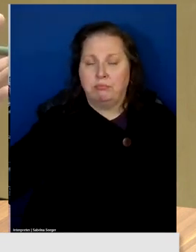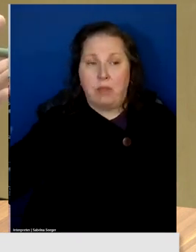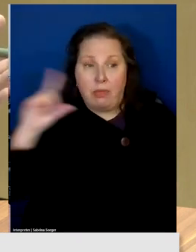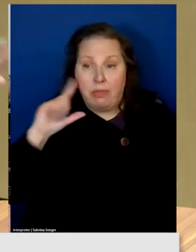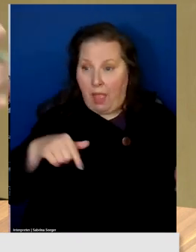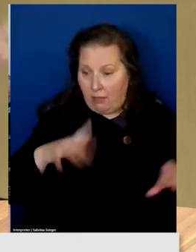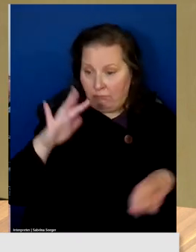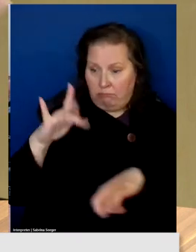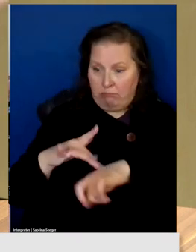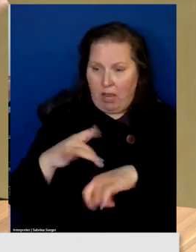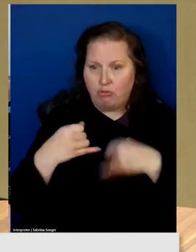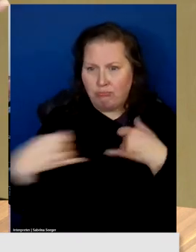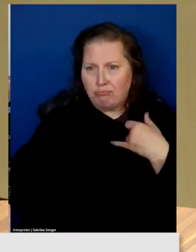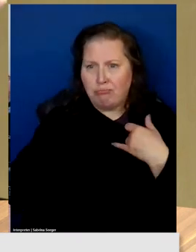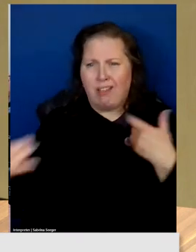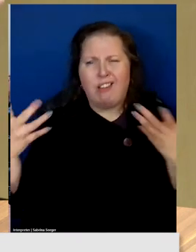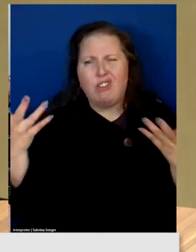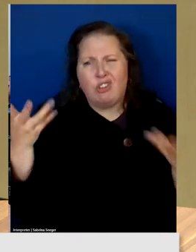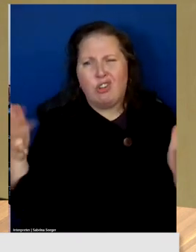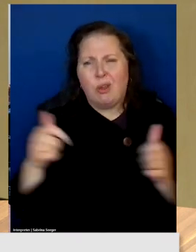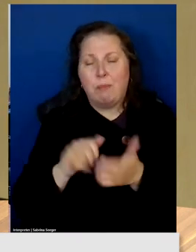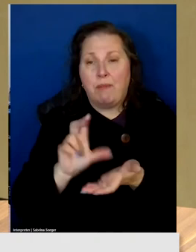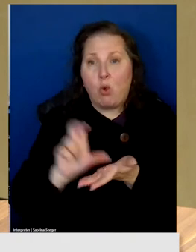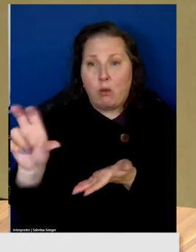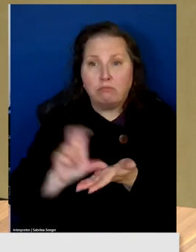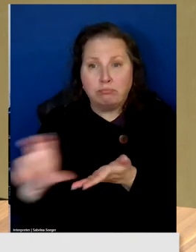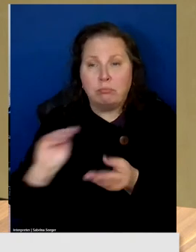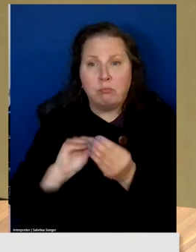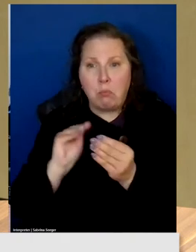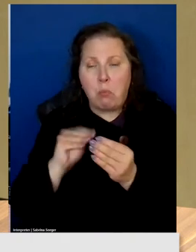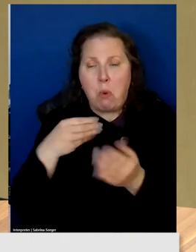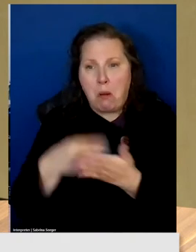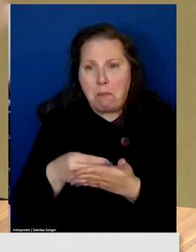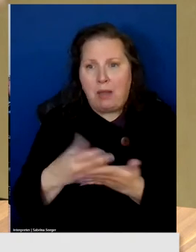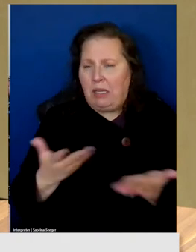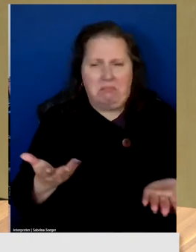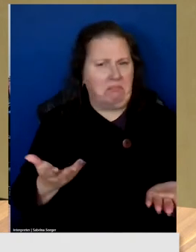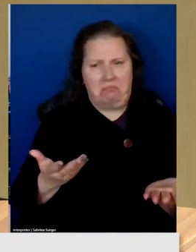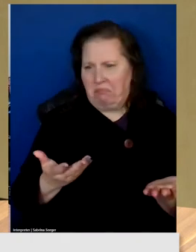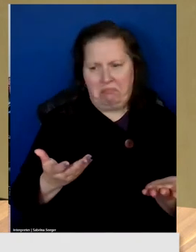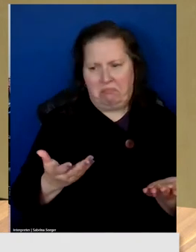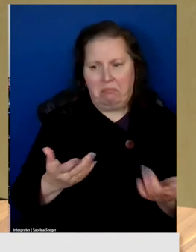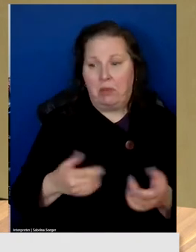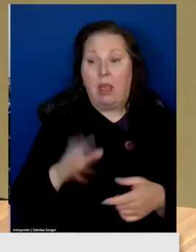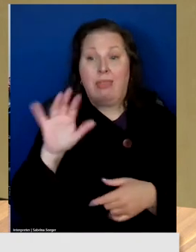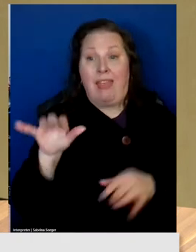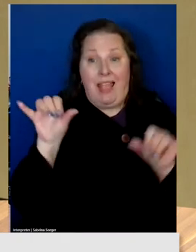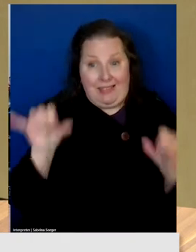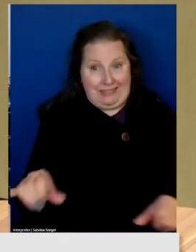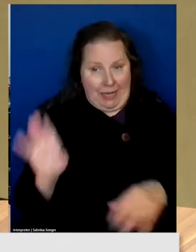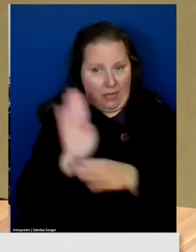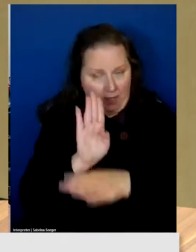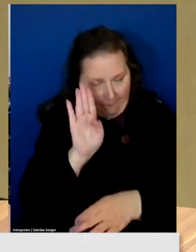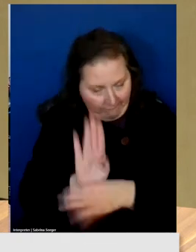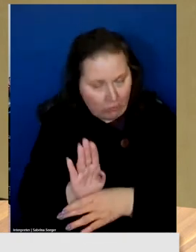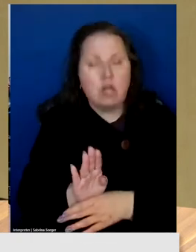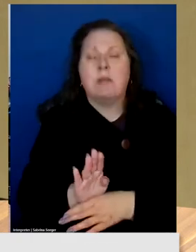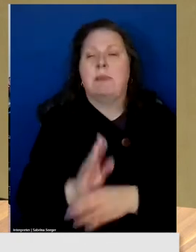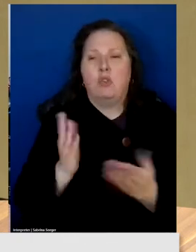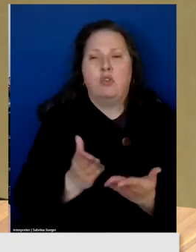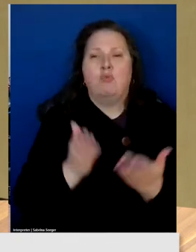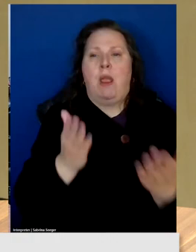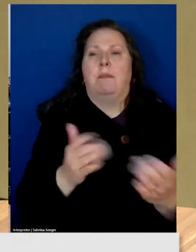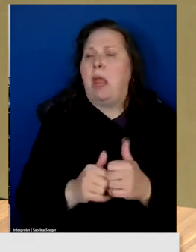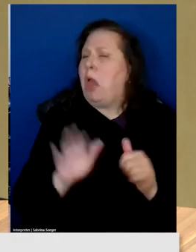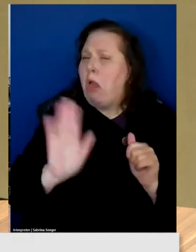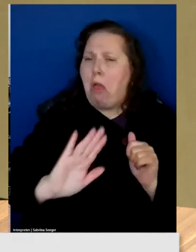that fiber to before they get another incentive right plan approved. And this same firm. Recommended. Oh,